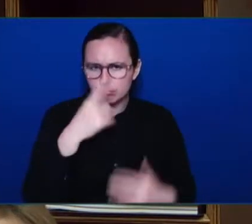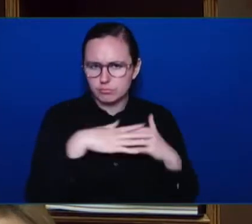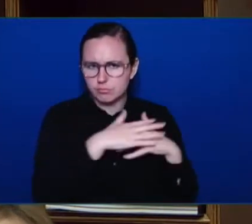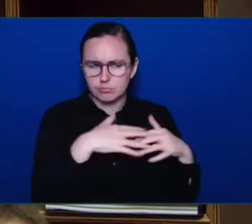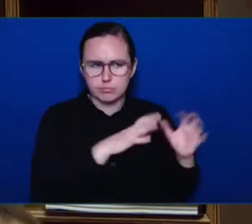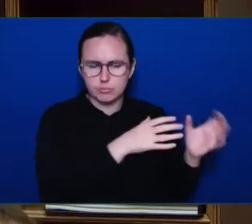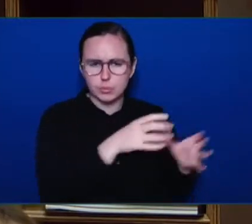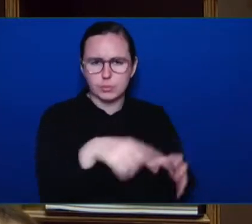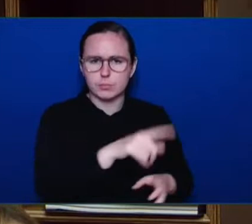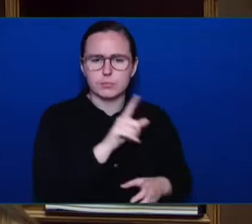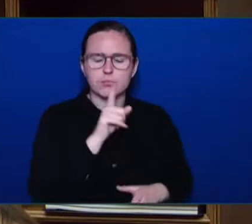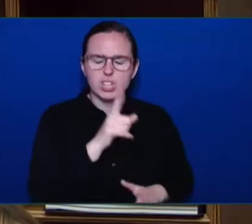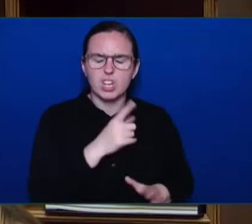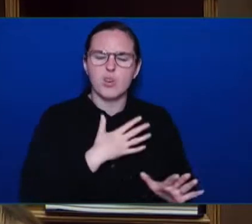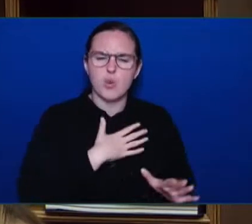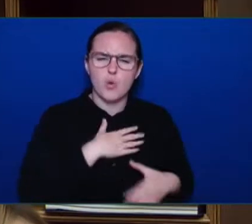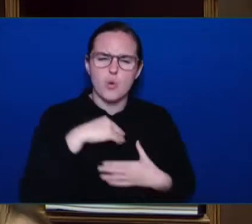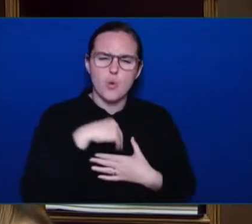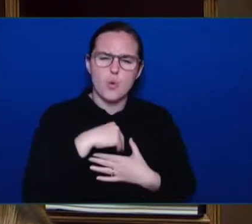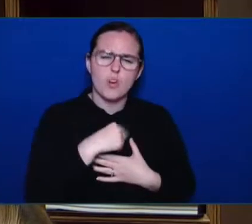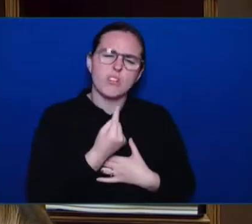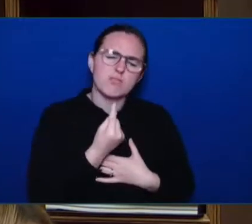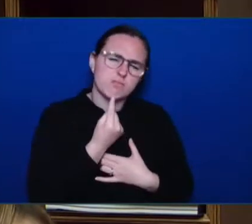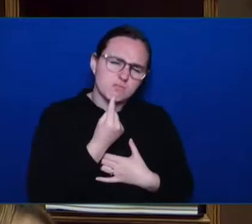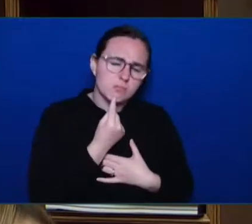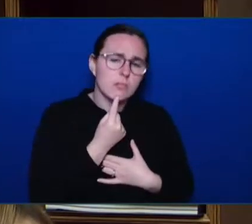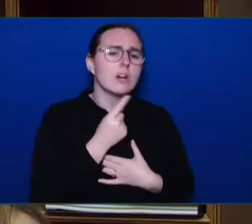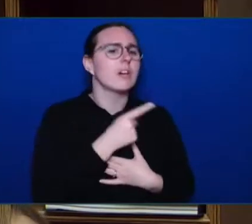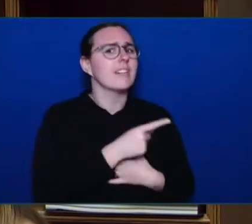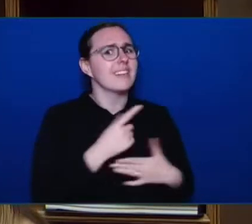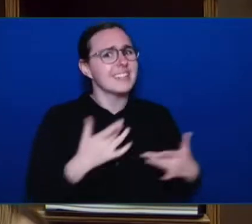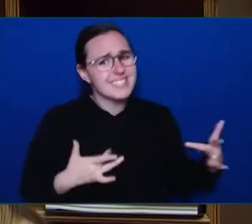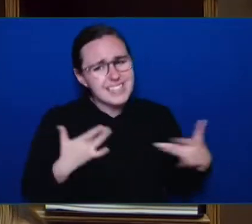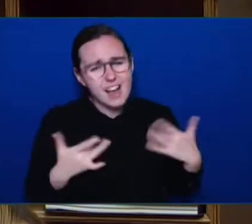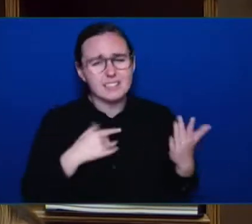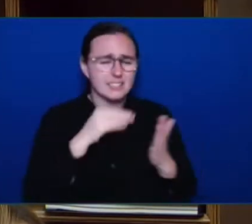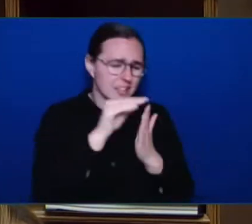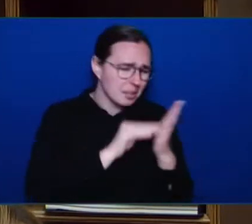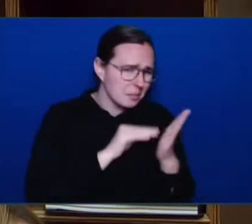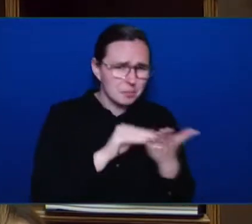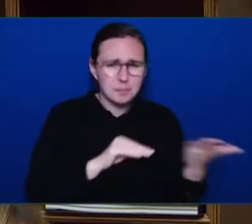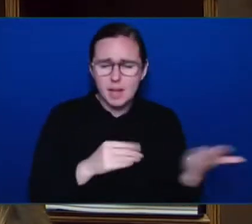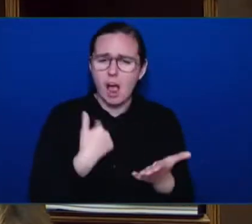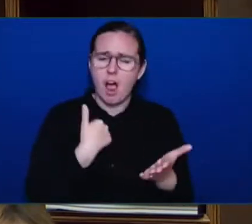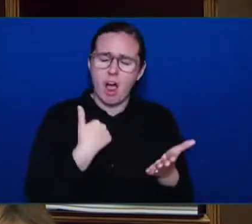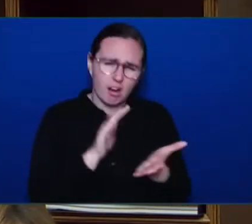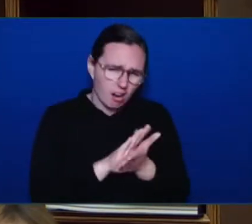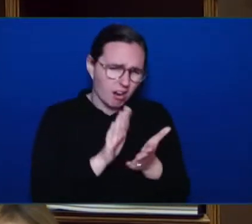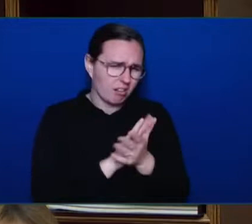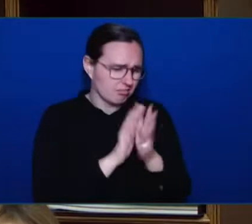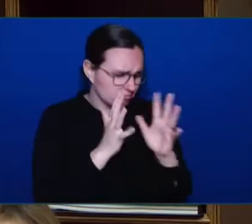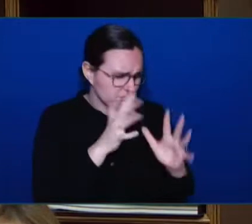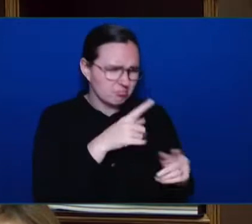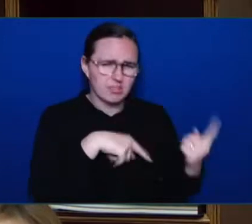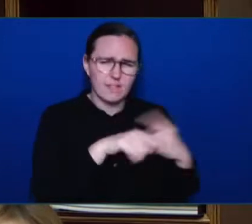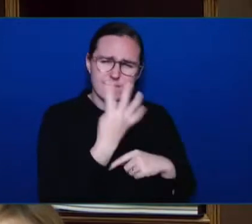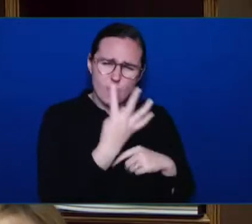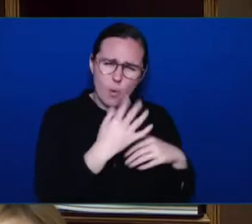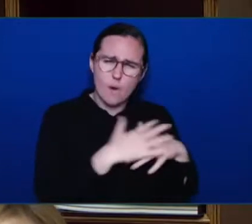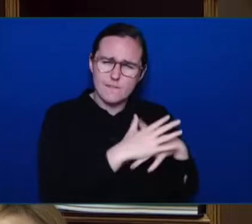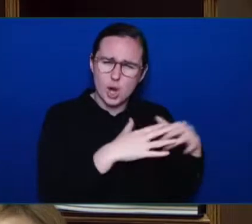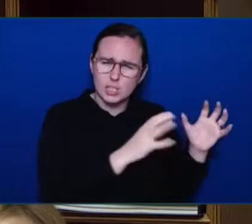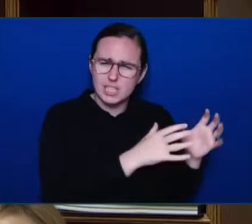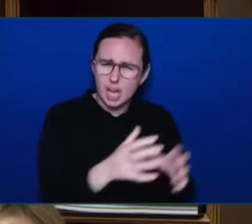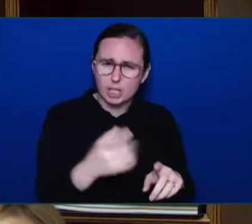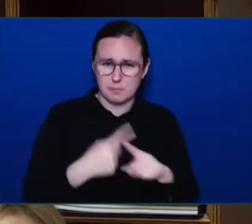and I absolutely applaud the Four Nations as well as the Canadian Olympic Committee on the work that they've done over this past